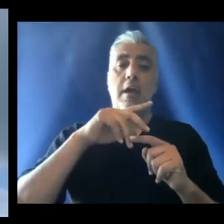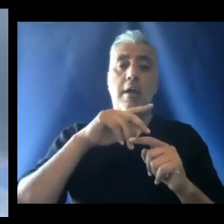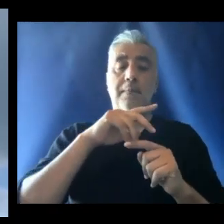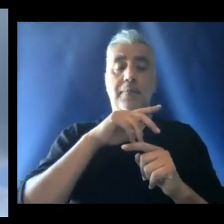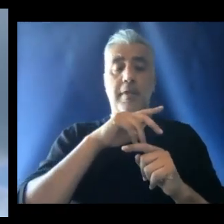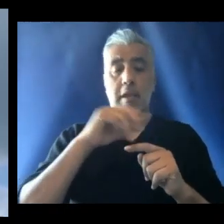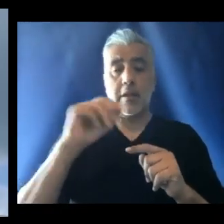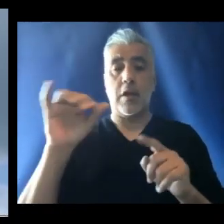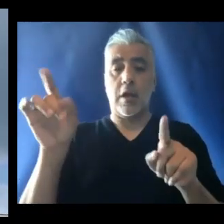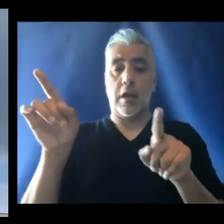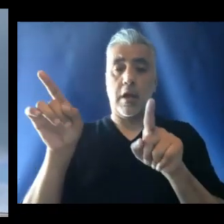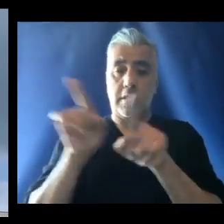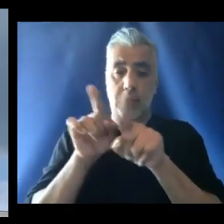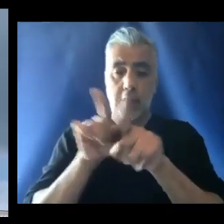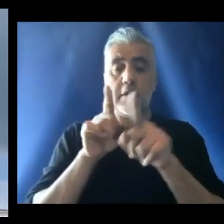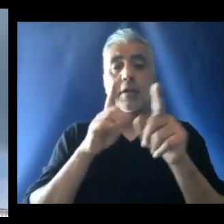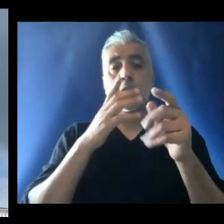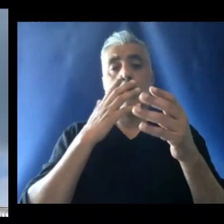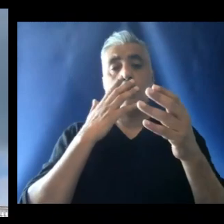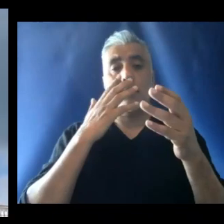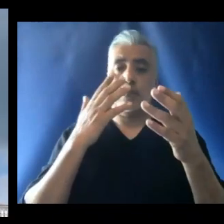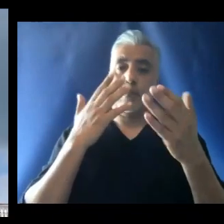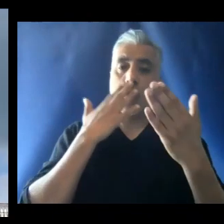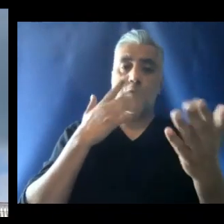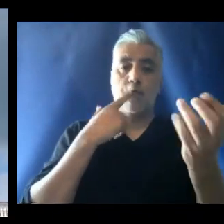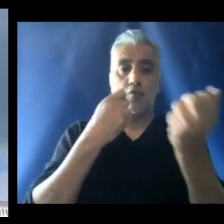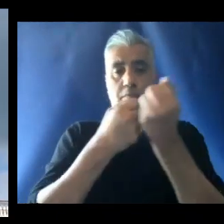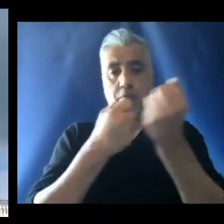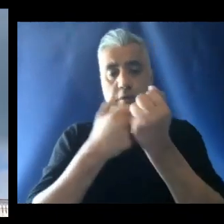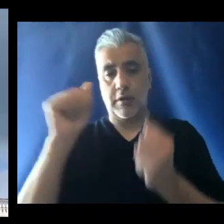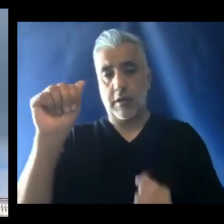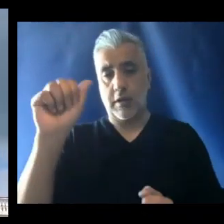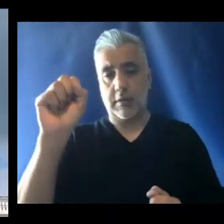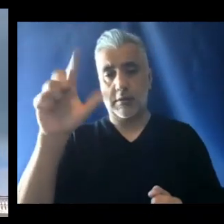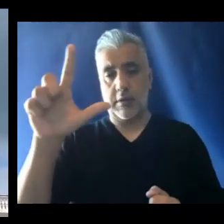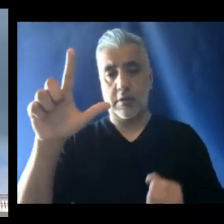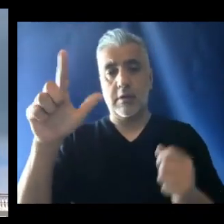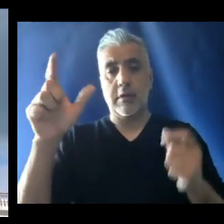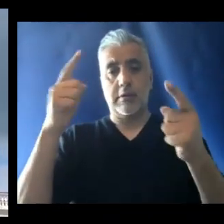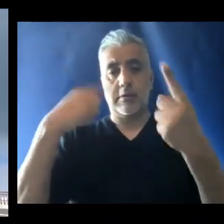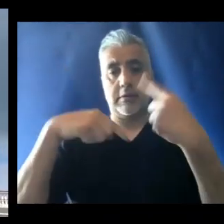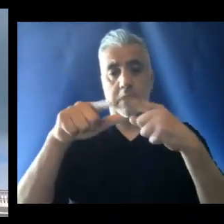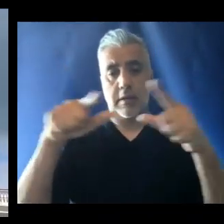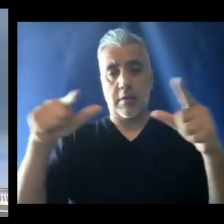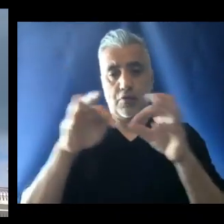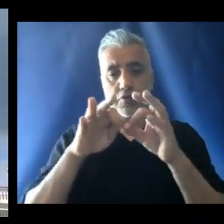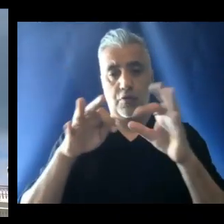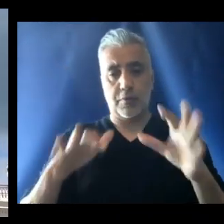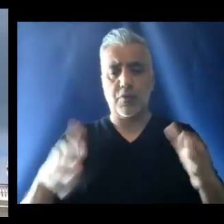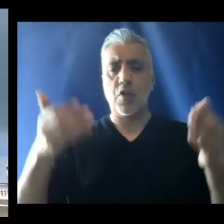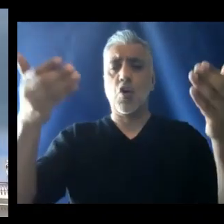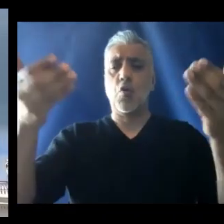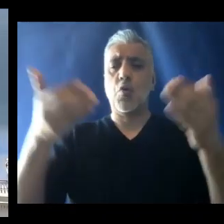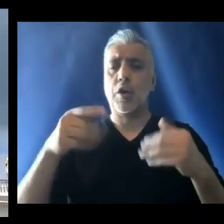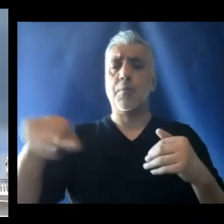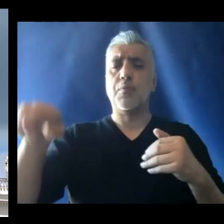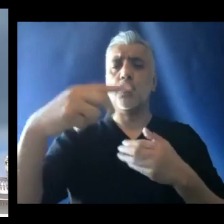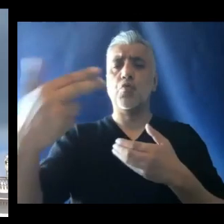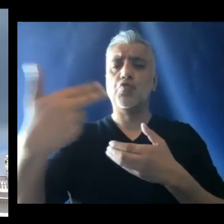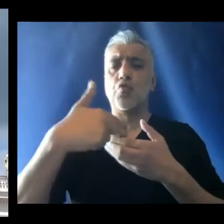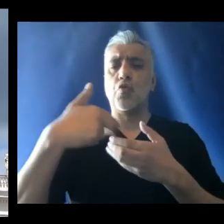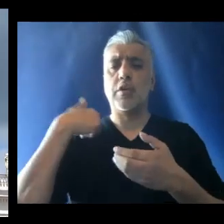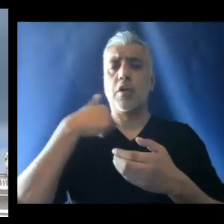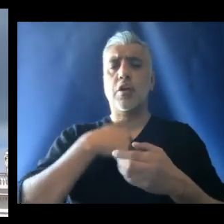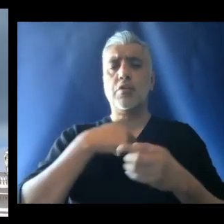Atmar Darshan TV, Luminous Radio and Radio Maria PNG. We welcome those of you joining us through the